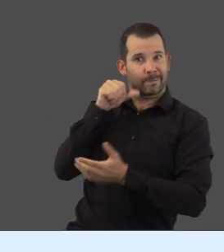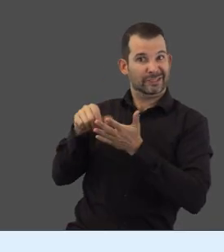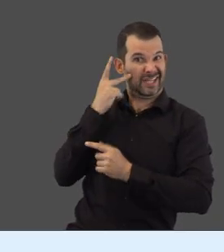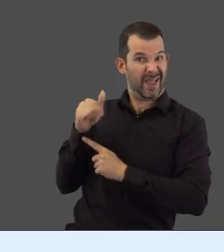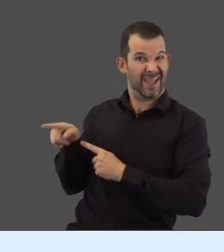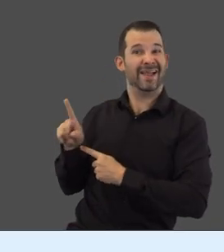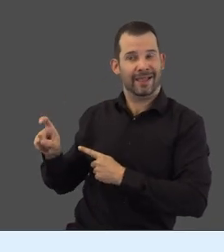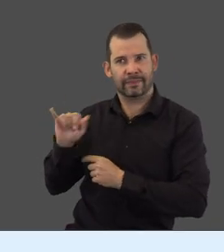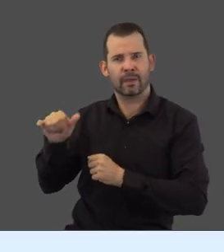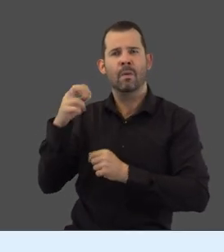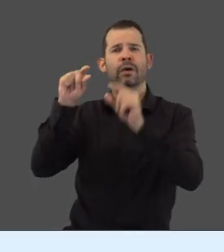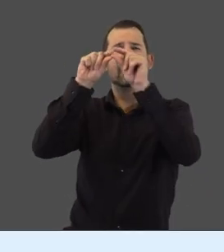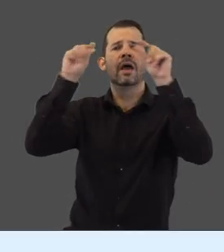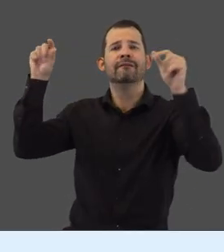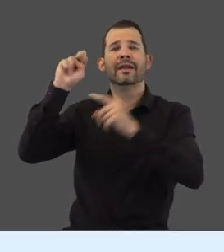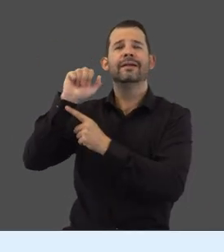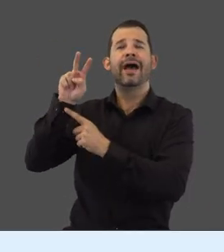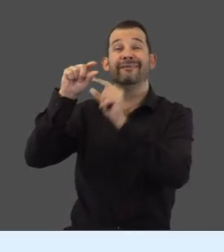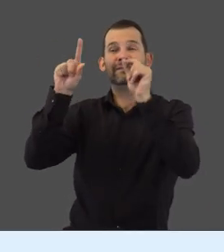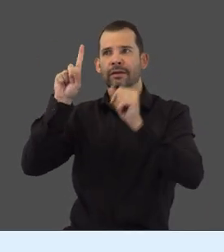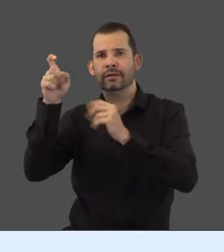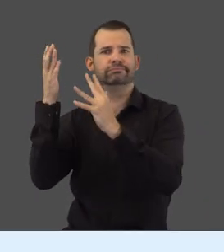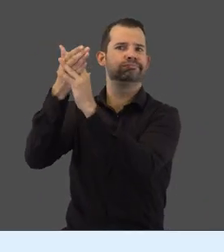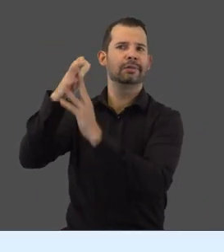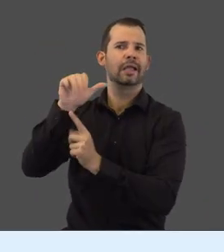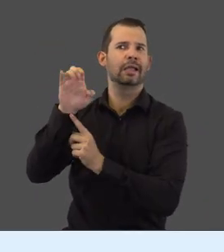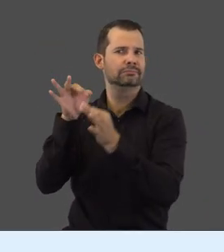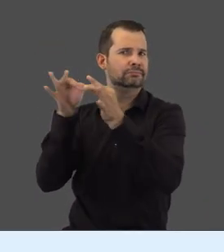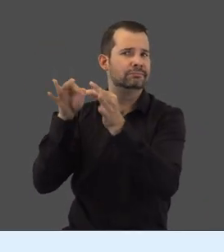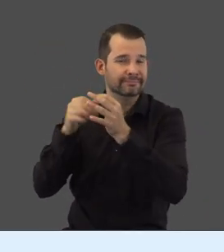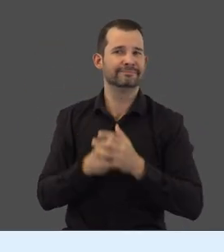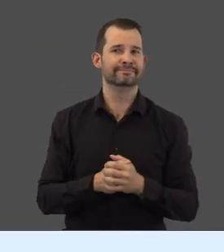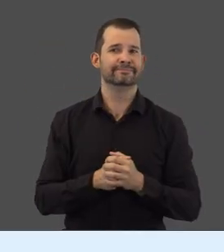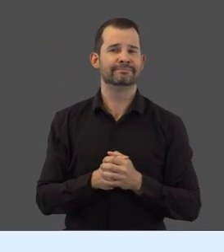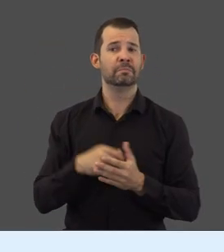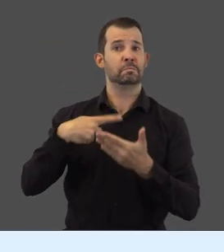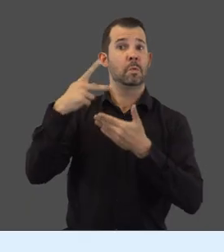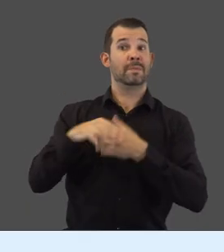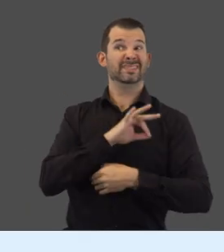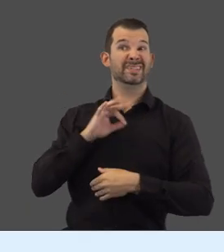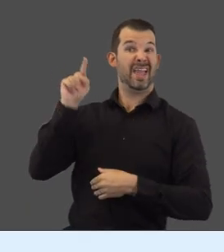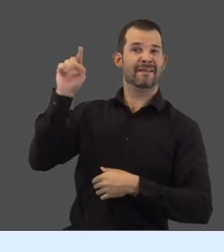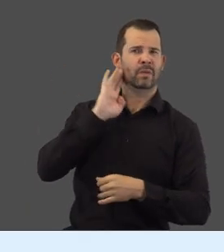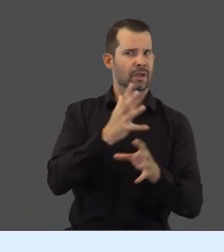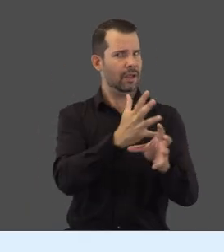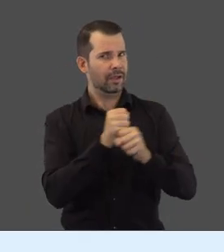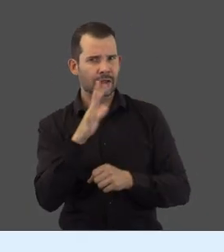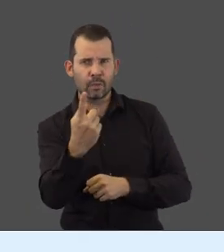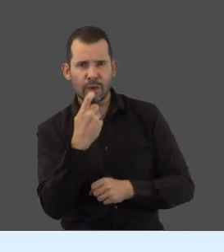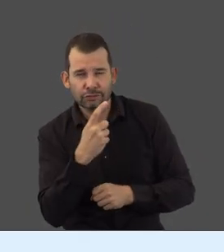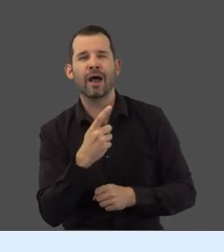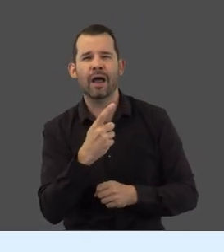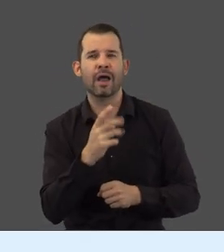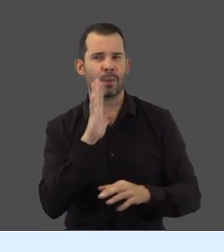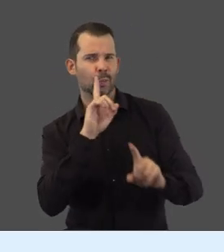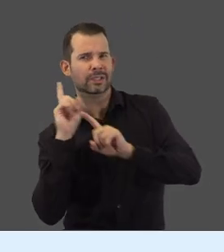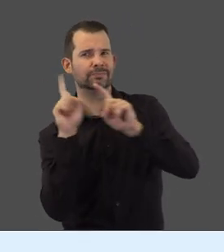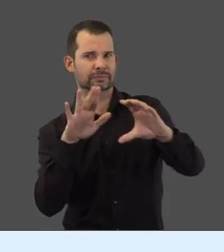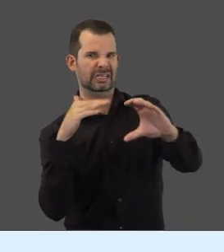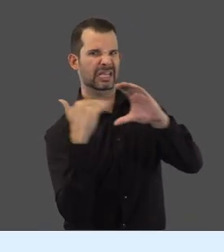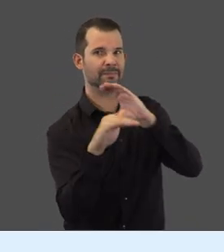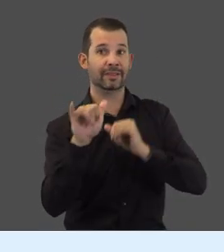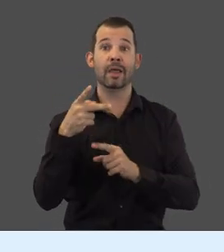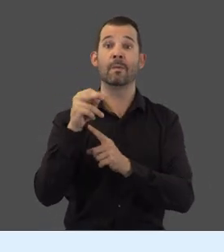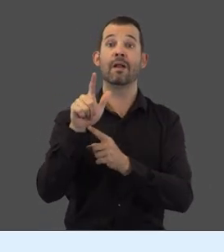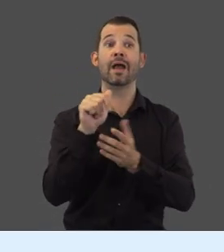Help feature on the homepage or in the navigation bar to log a case. Program staff will receive your question and send a response to the